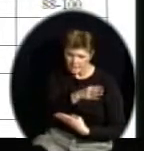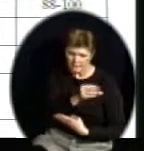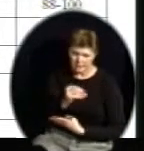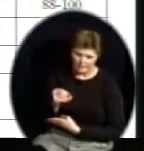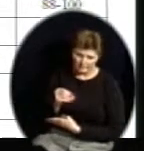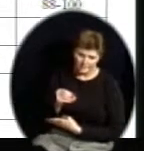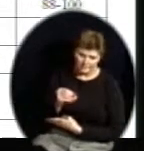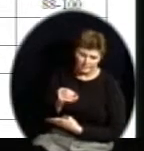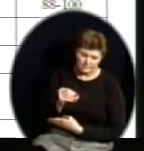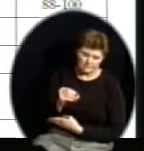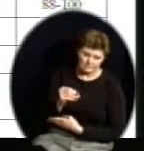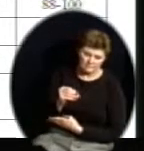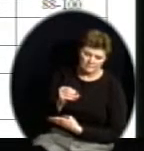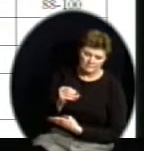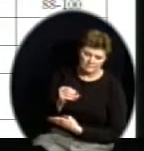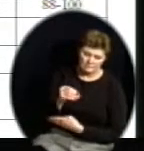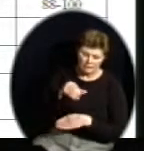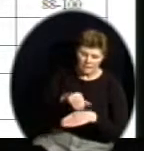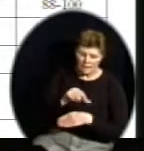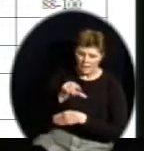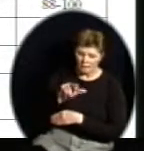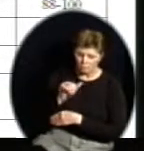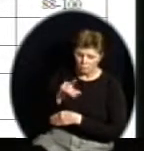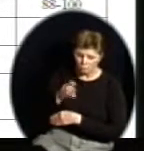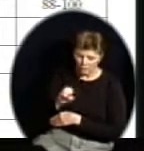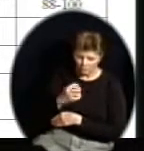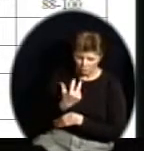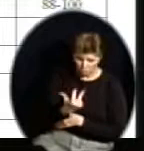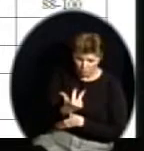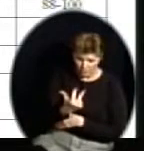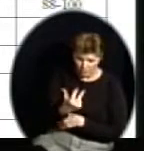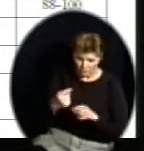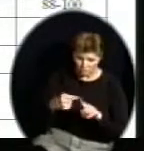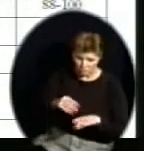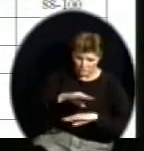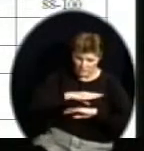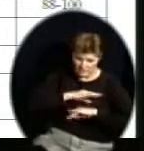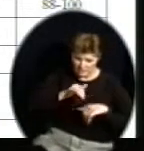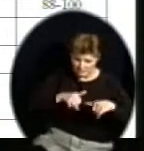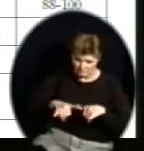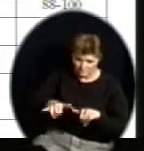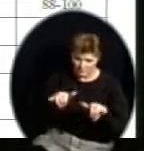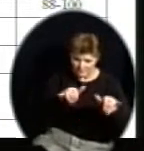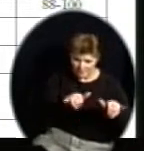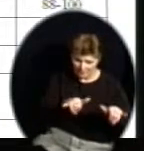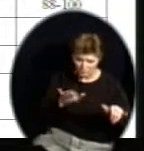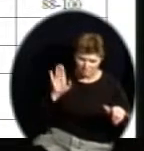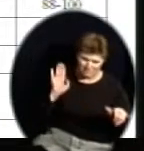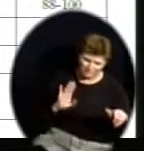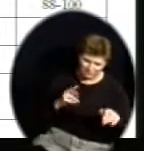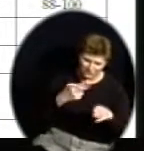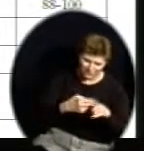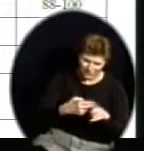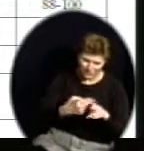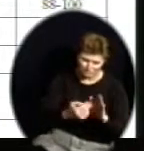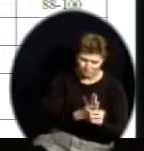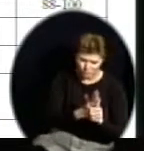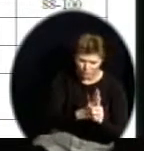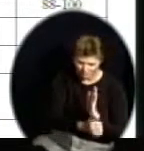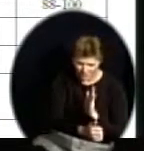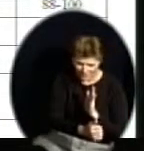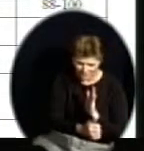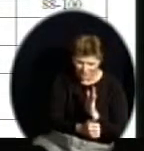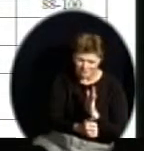student, for example, at grade 3 to meet standard, formally known as being proficient, students had to score between